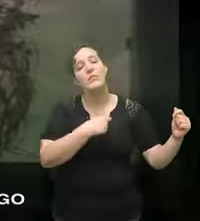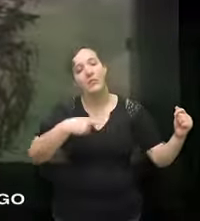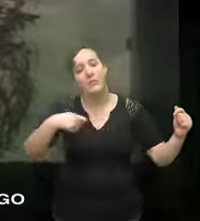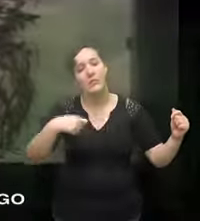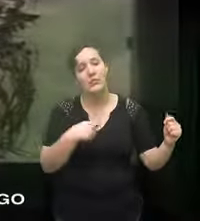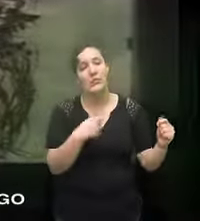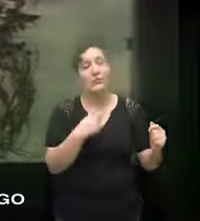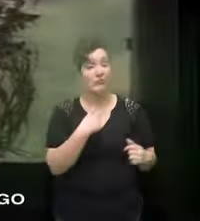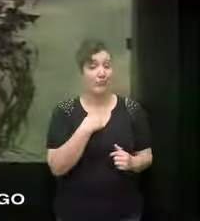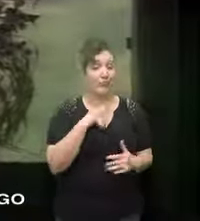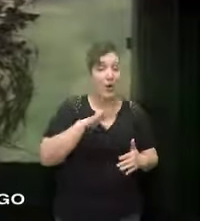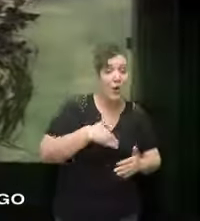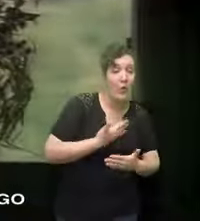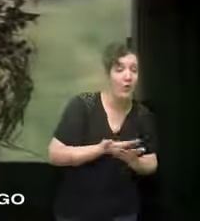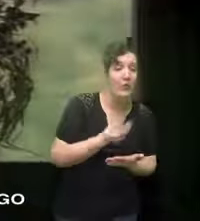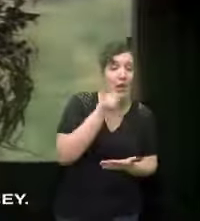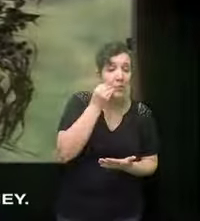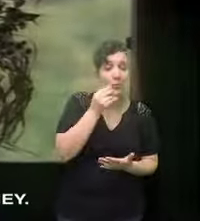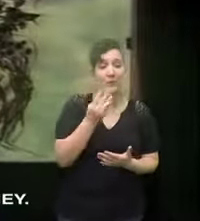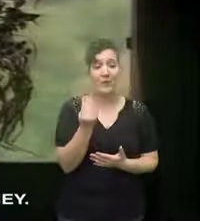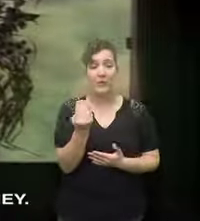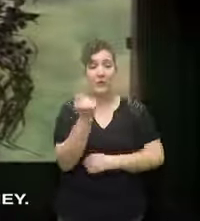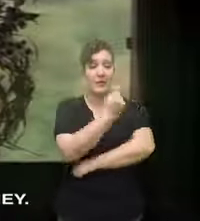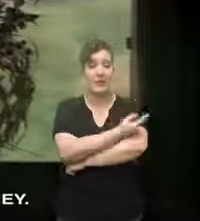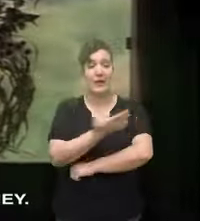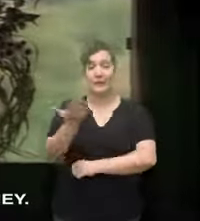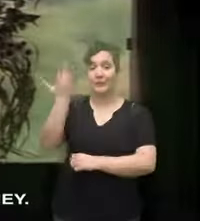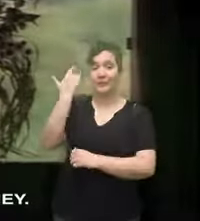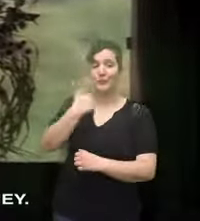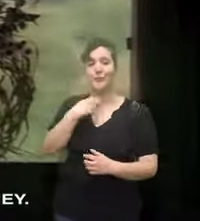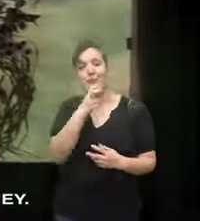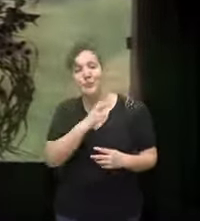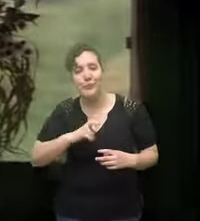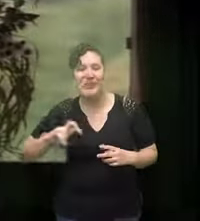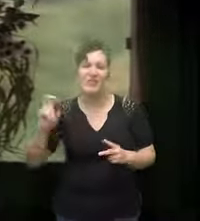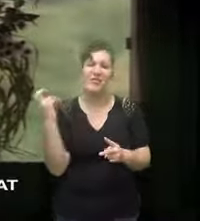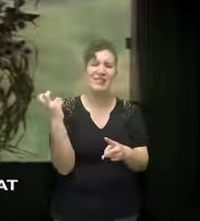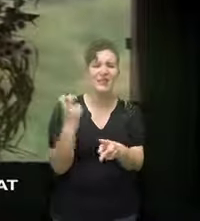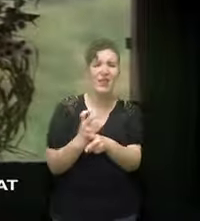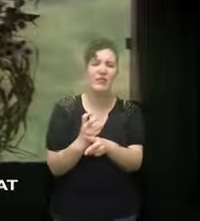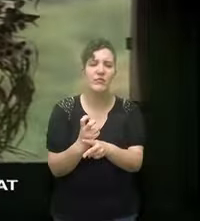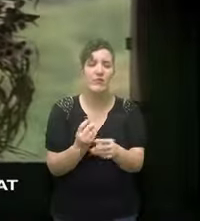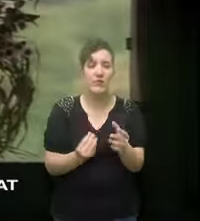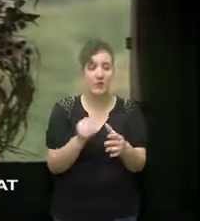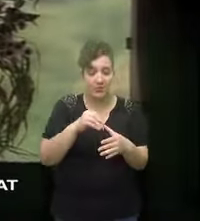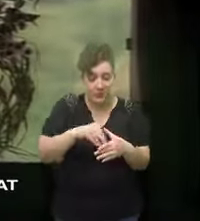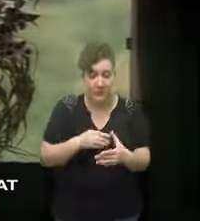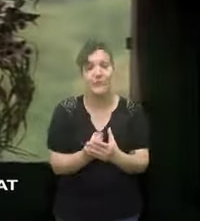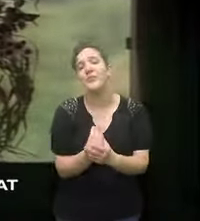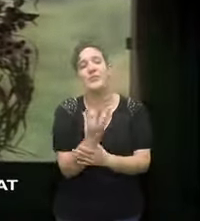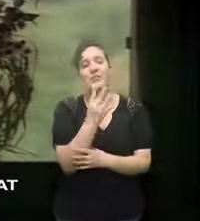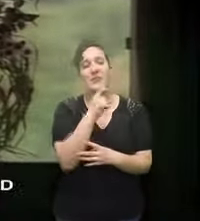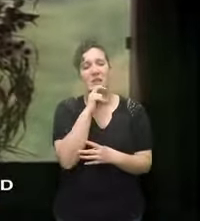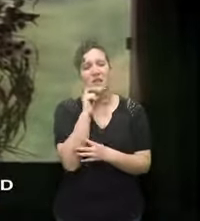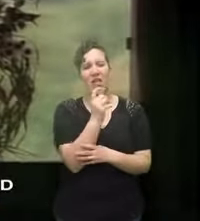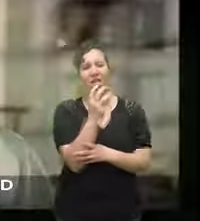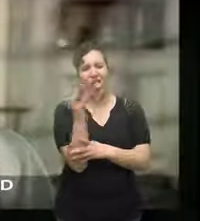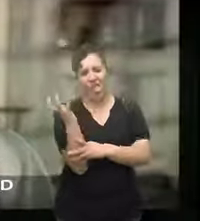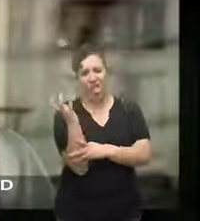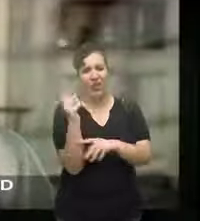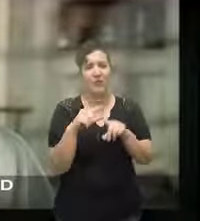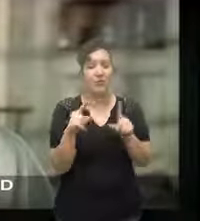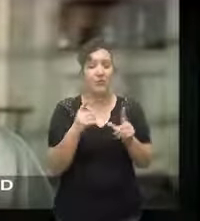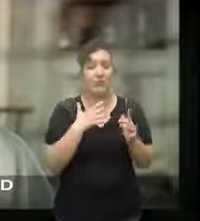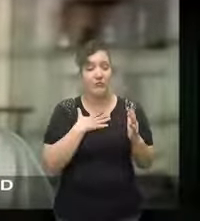I arrived home 14 days ago after a very hard journey the flax and spring wheat all dried up but